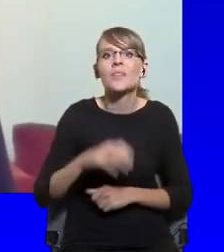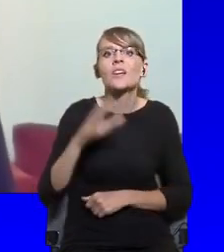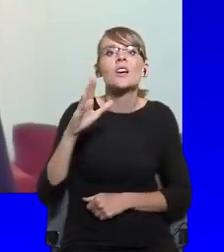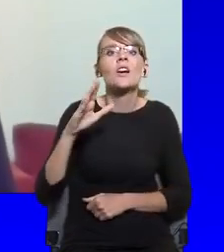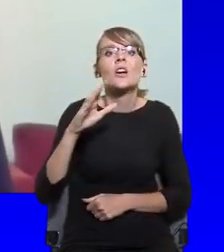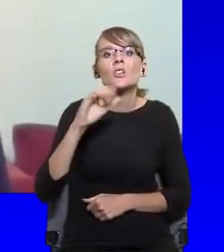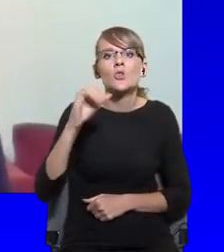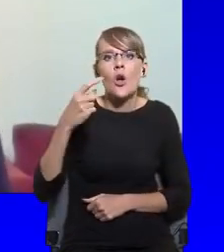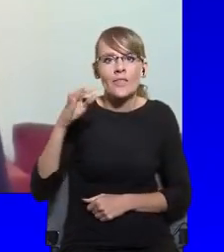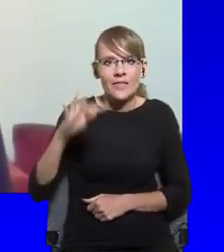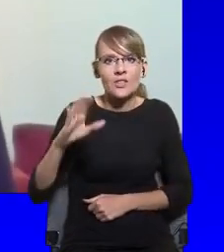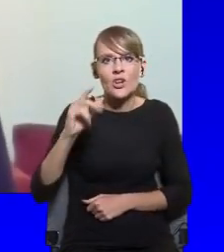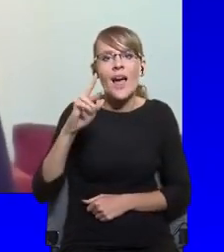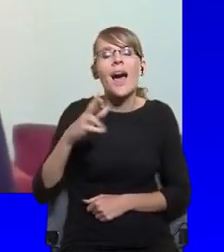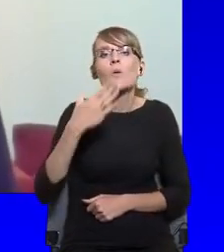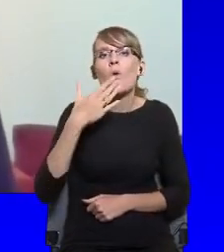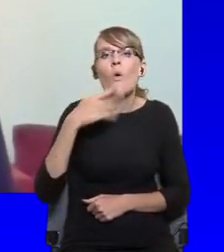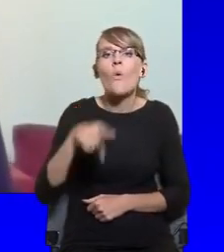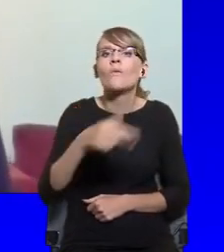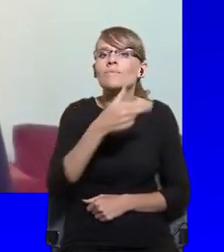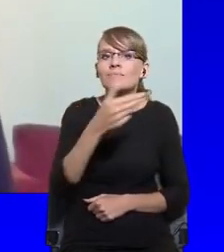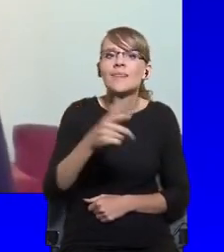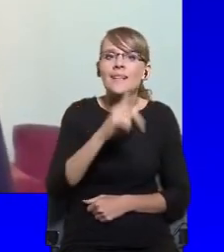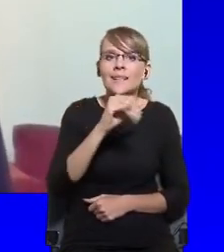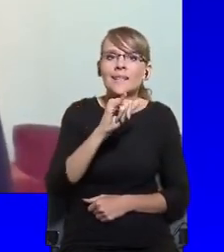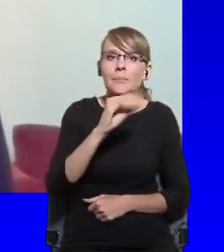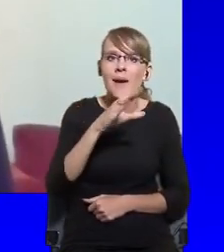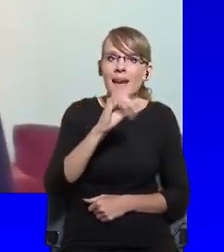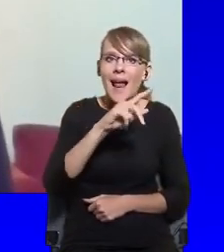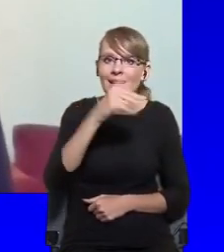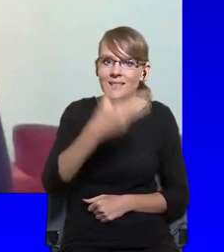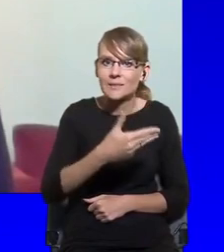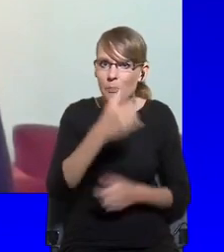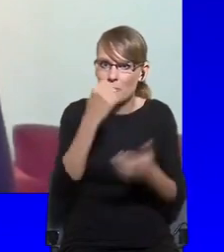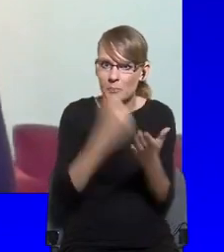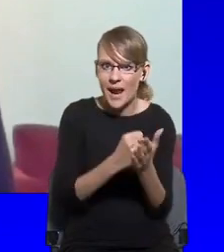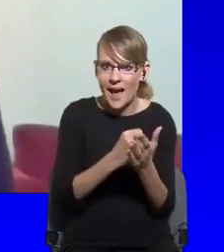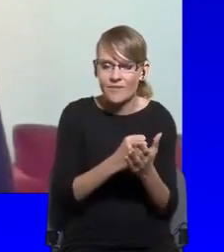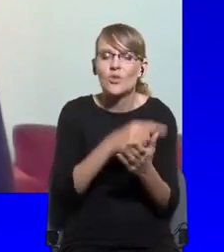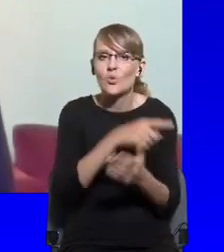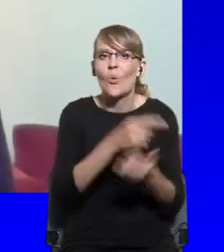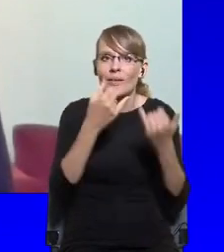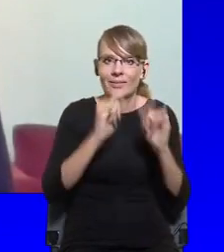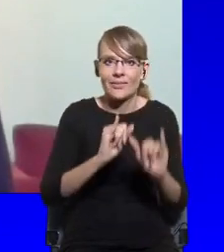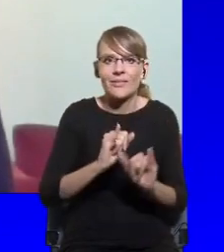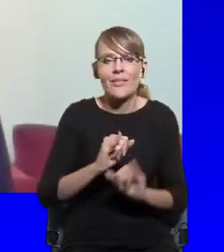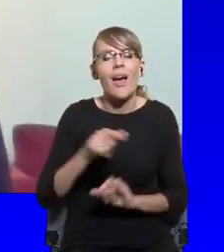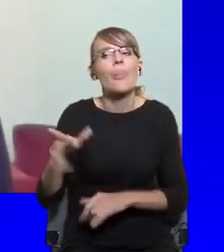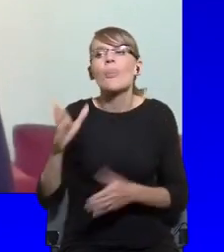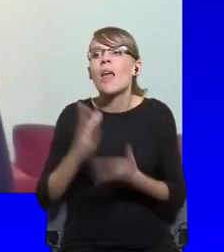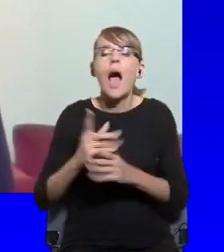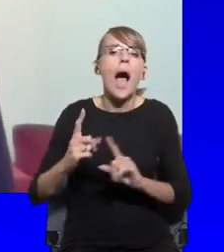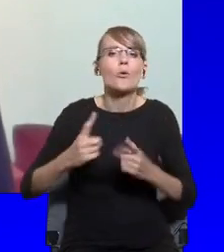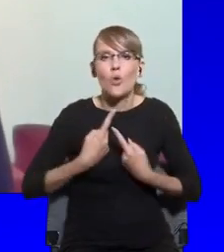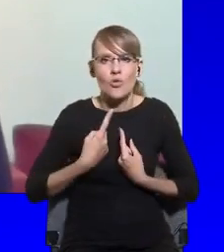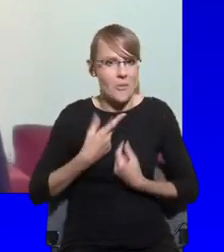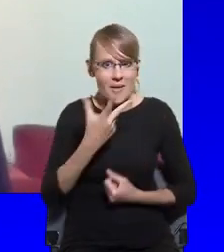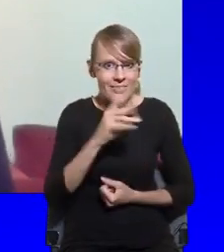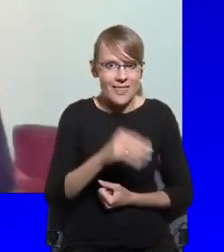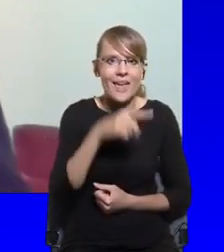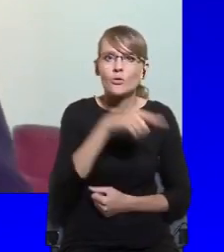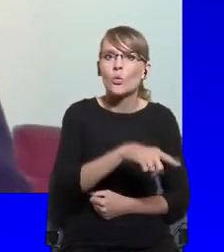And that is quite different from this idealization of autonomy. That is really the